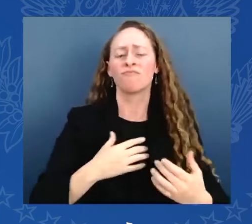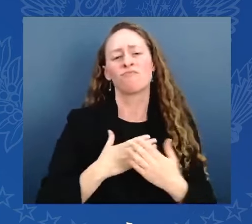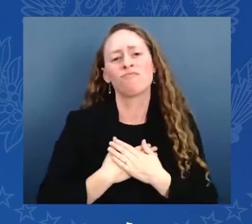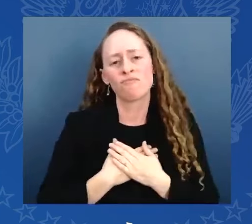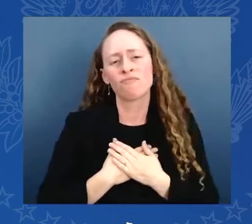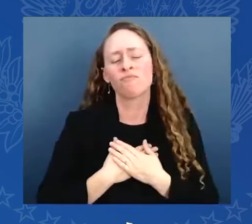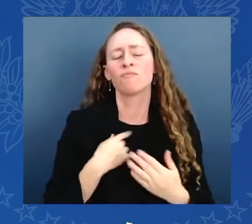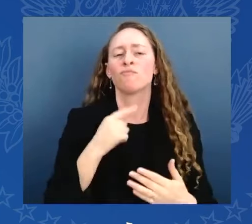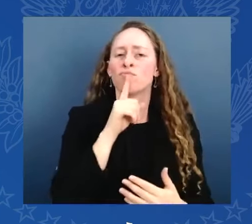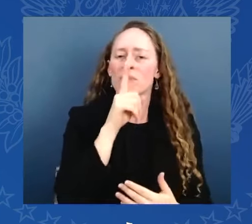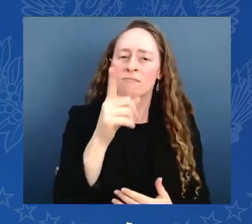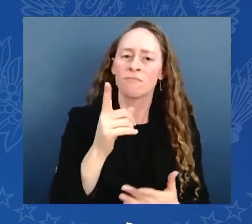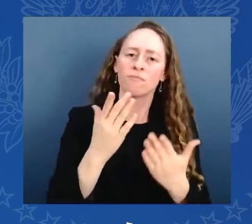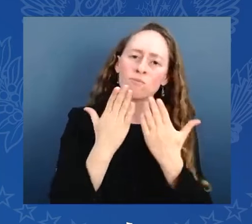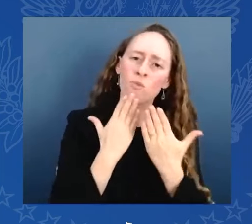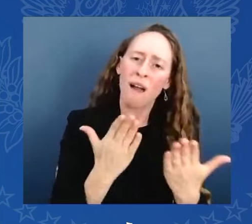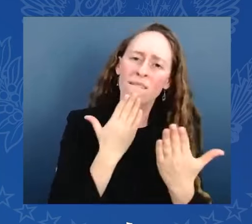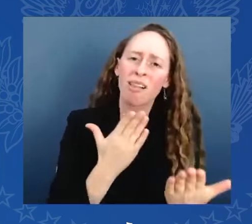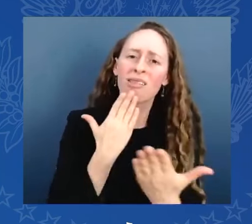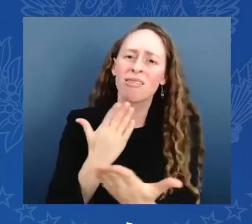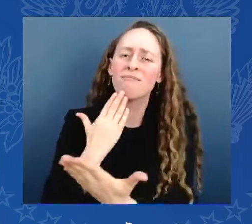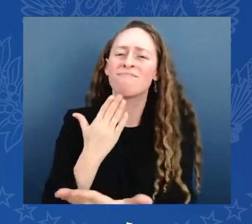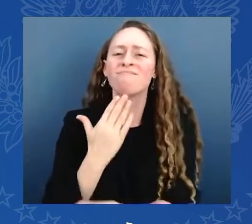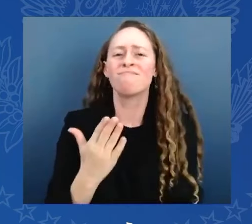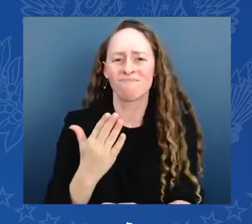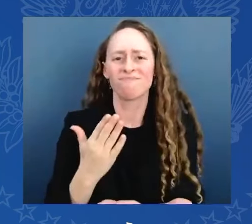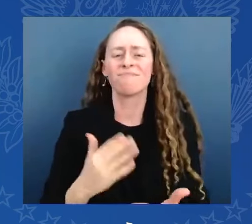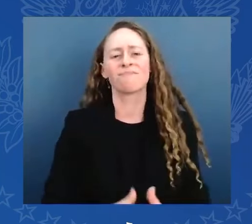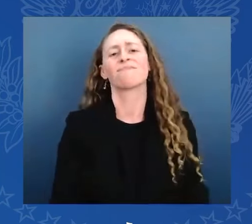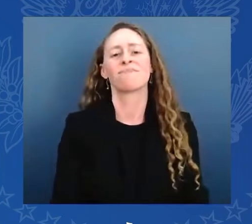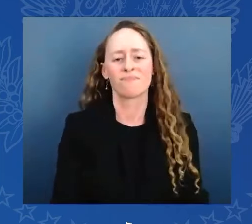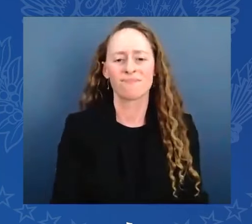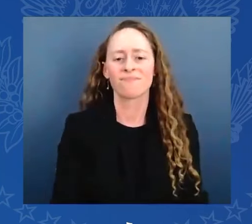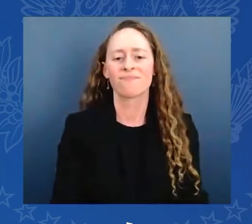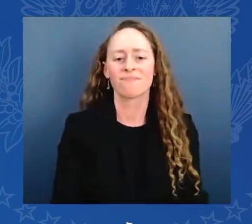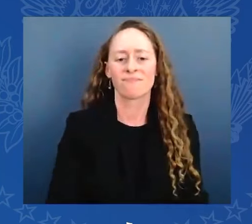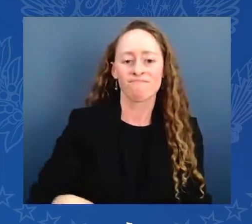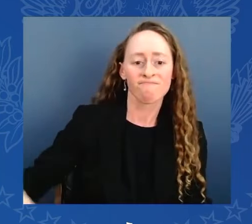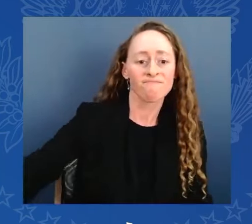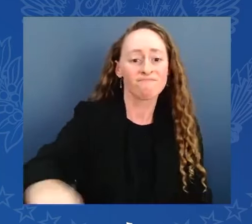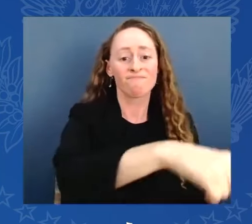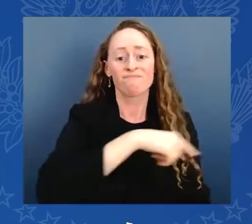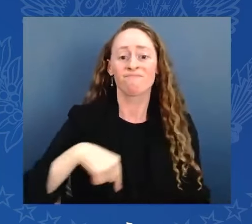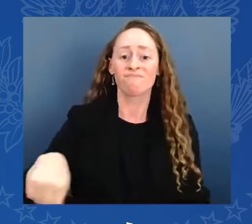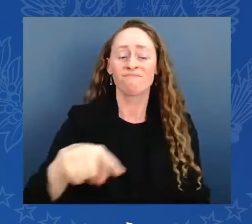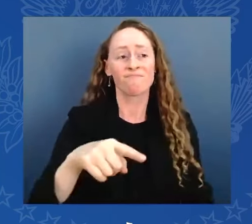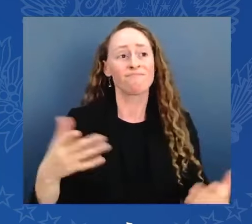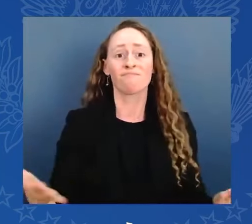The great thing about America is here, kings and dictators do not rule. The people do.